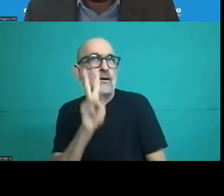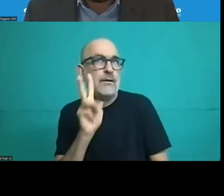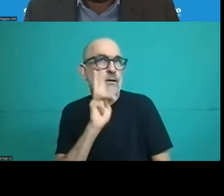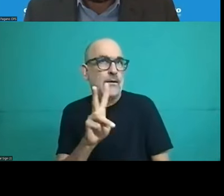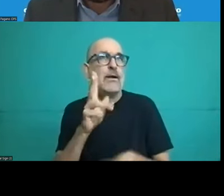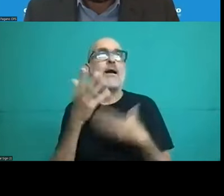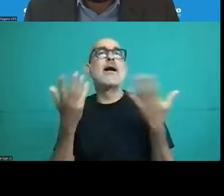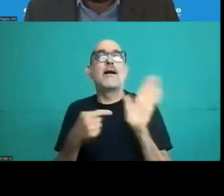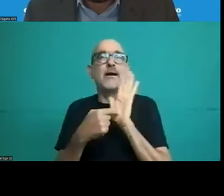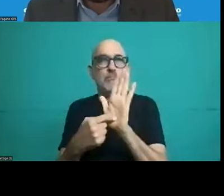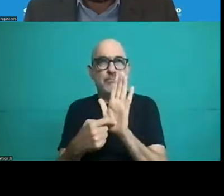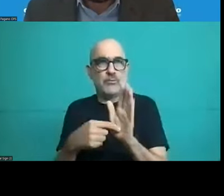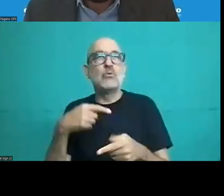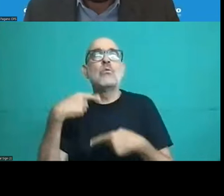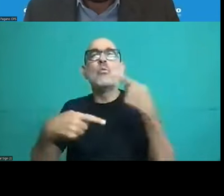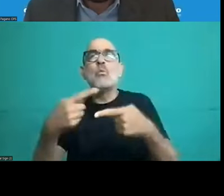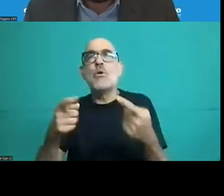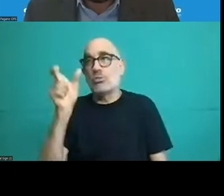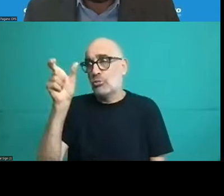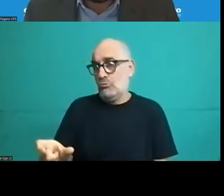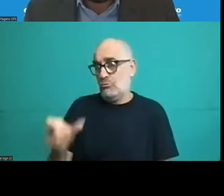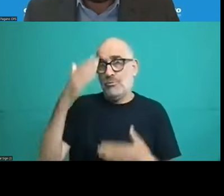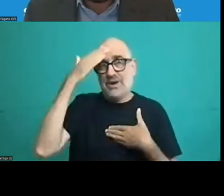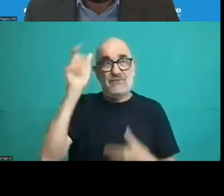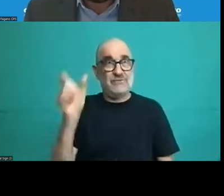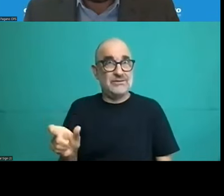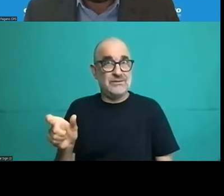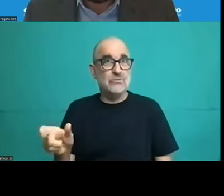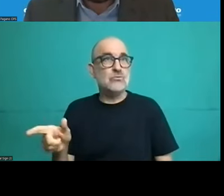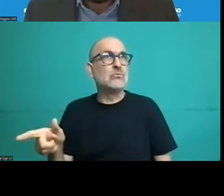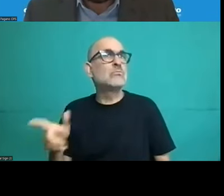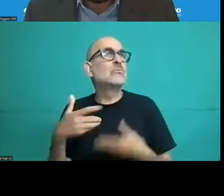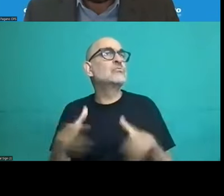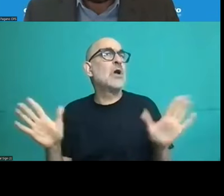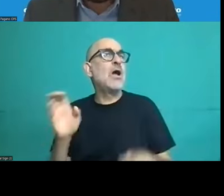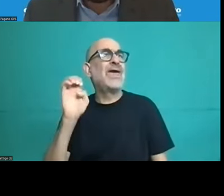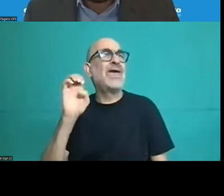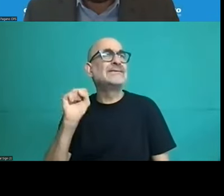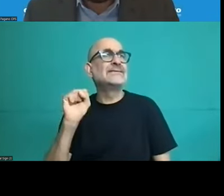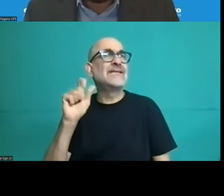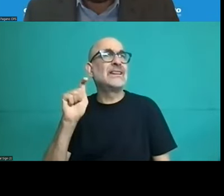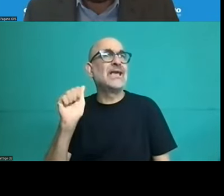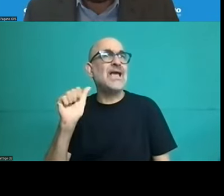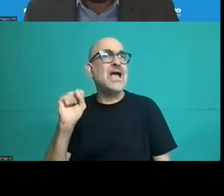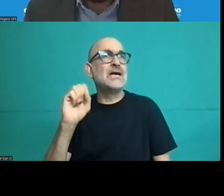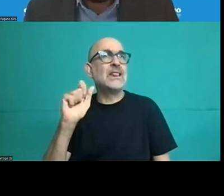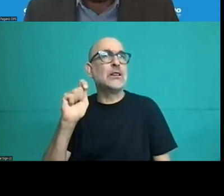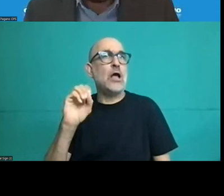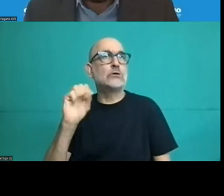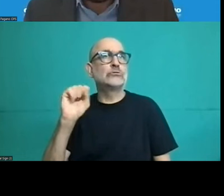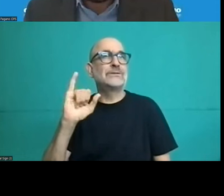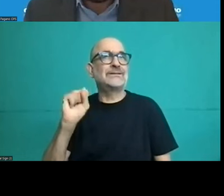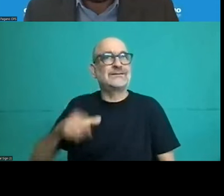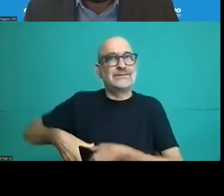example the epidemic of obesity the patient is already at a type 2 diabetes liver failure